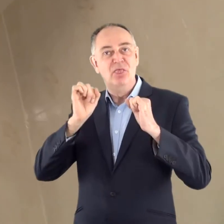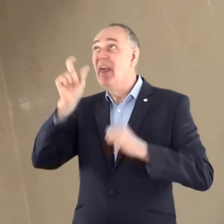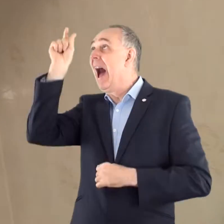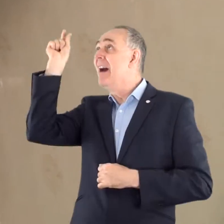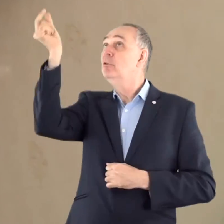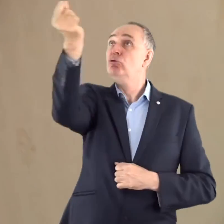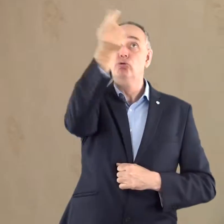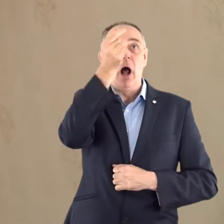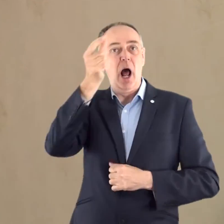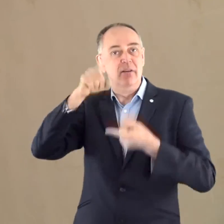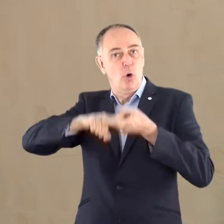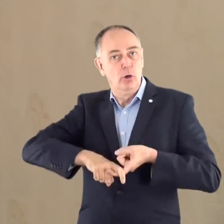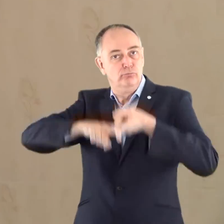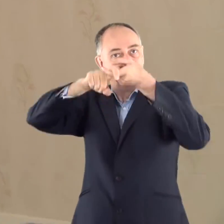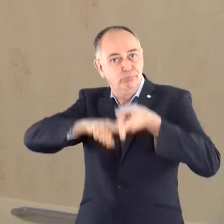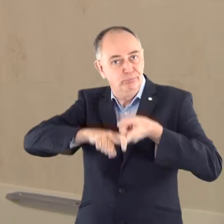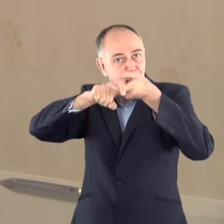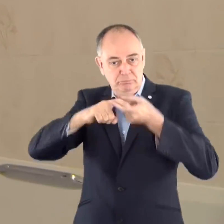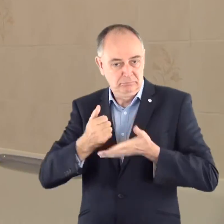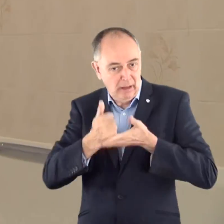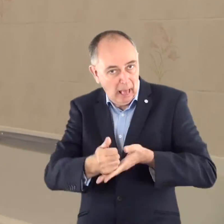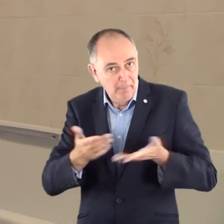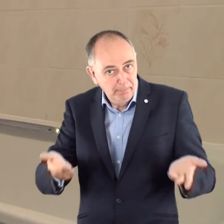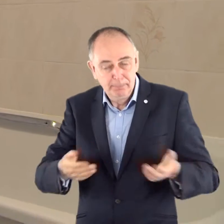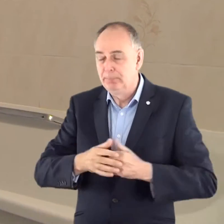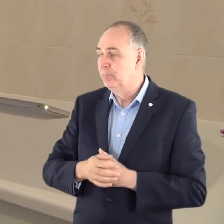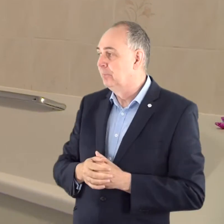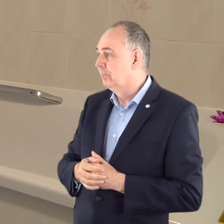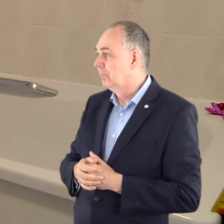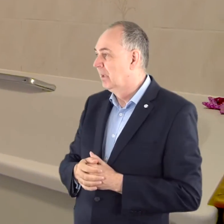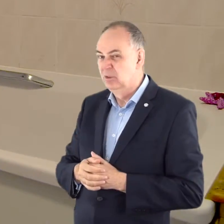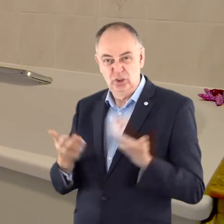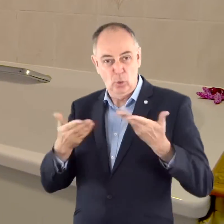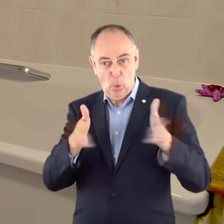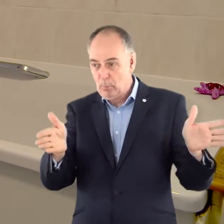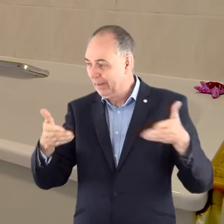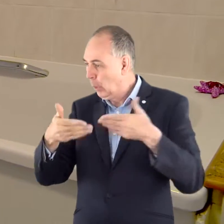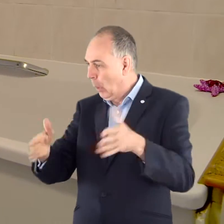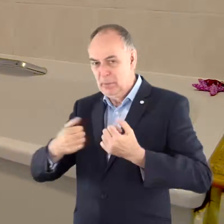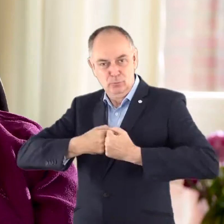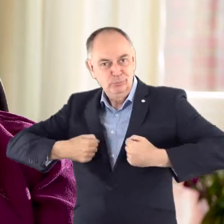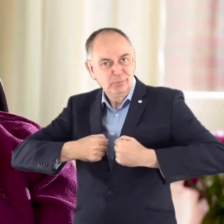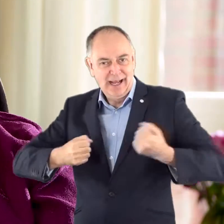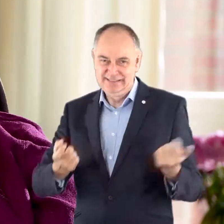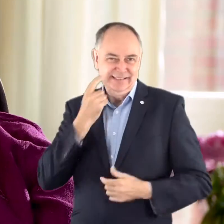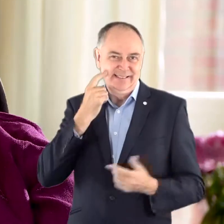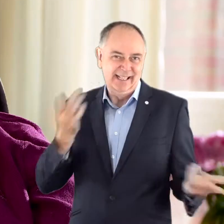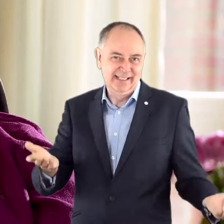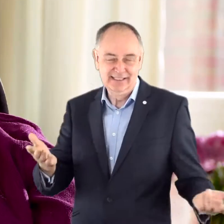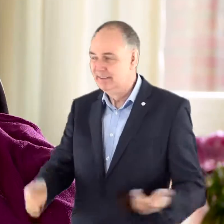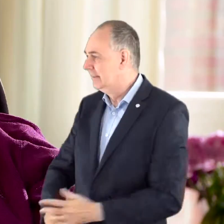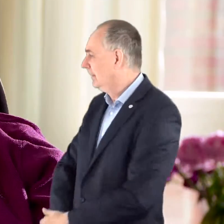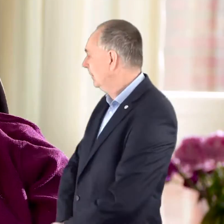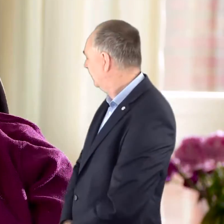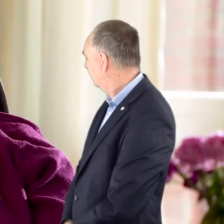just the lovely wide open spaces really makes life a lot easier. I've been told that the adaptations that I still require